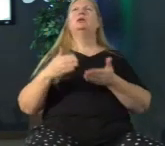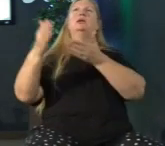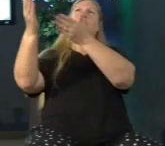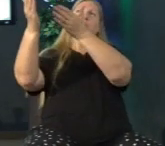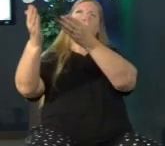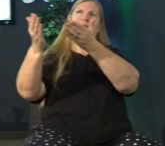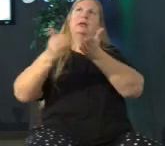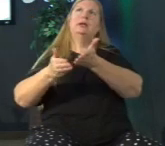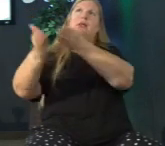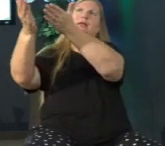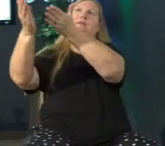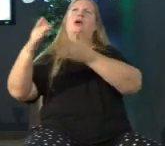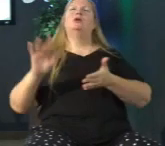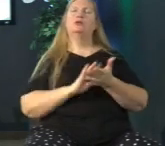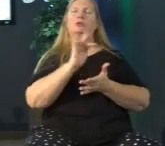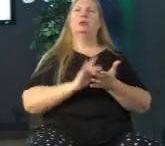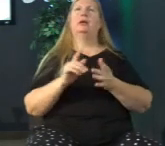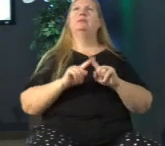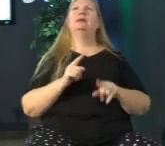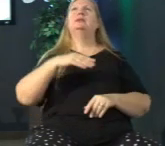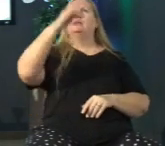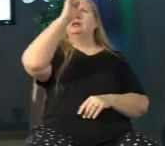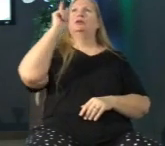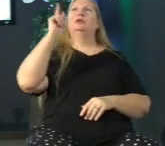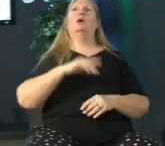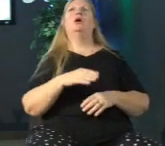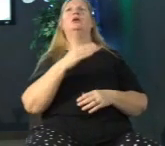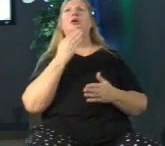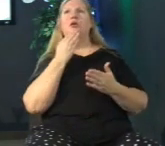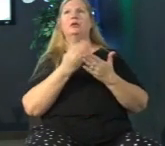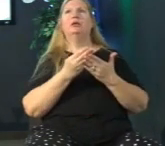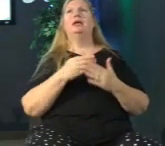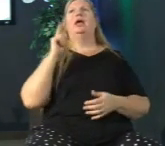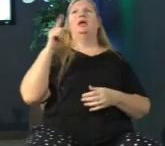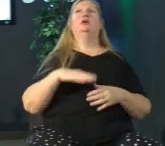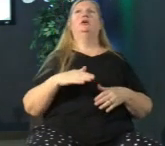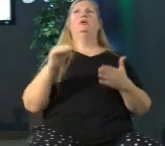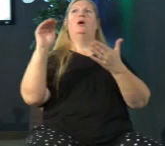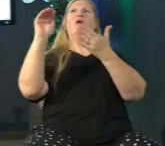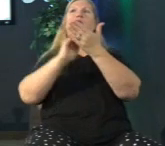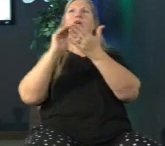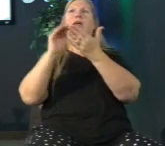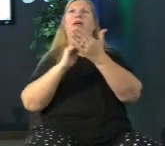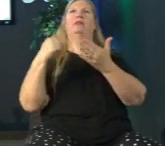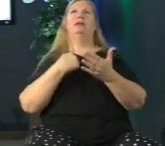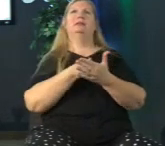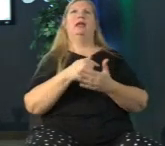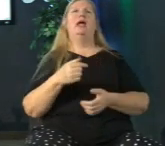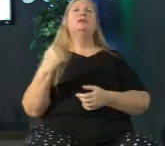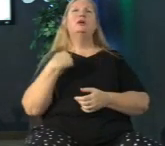but God you are good and you forgive us and we are assured of that